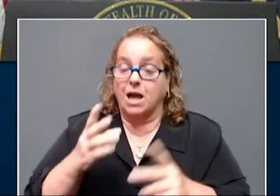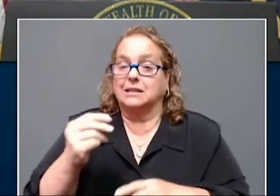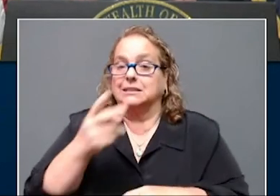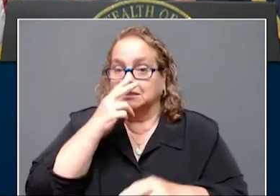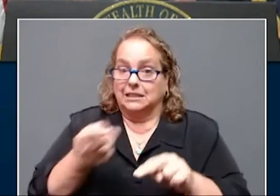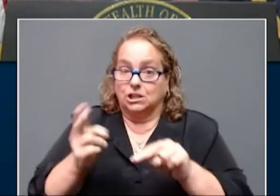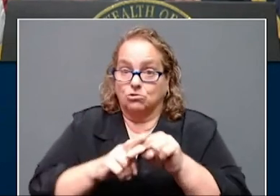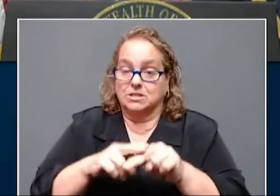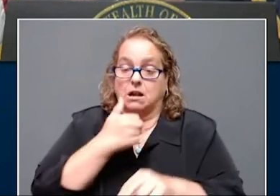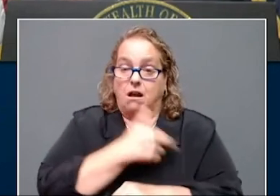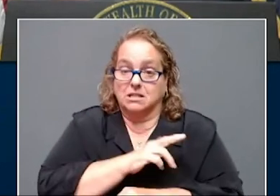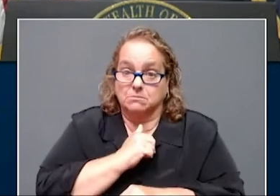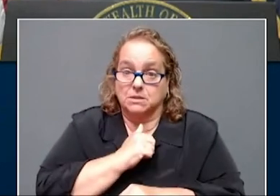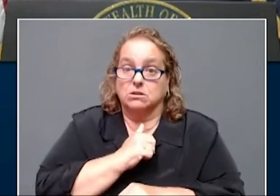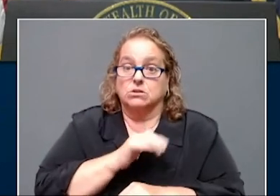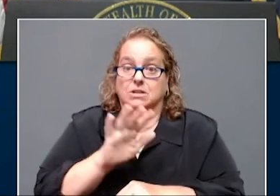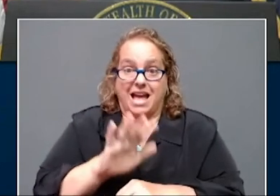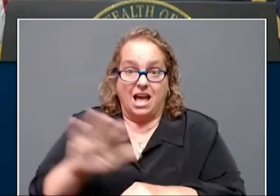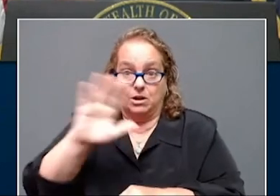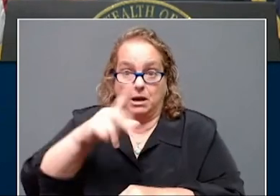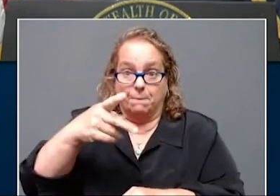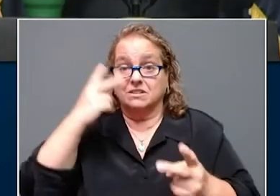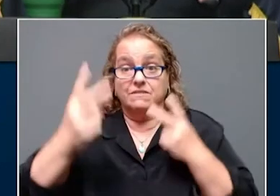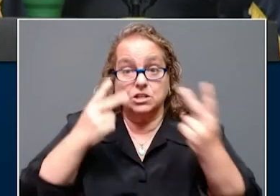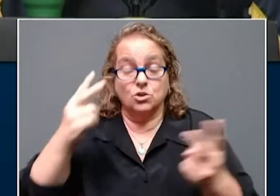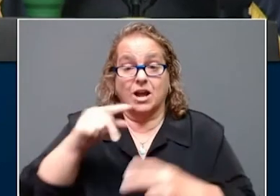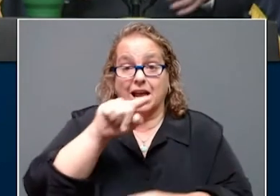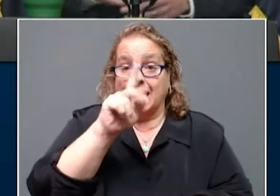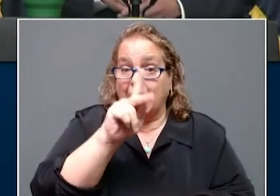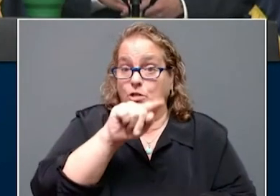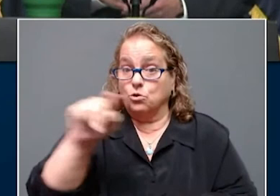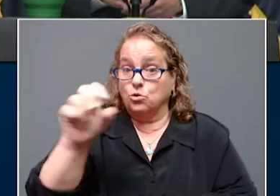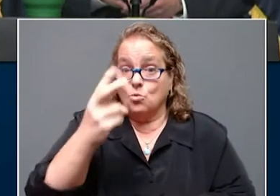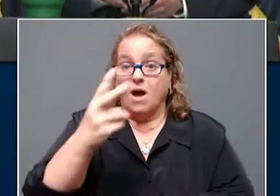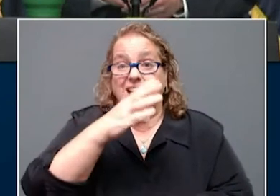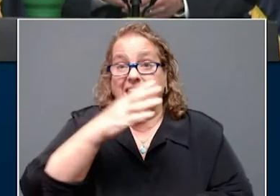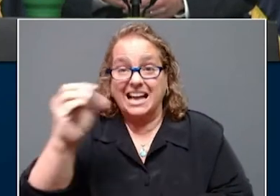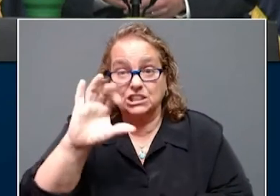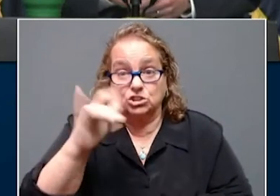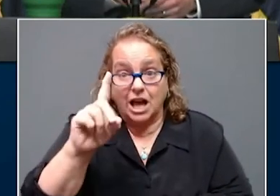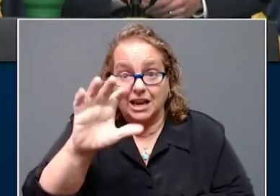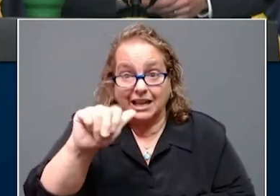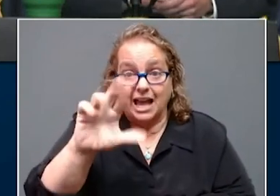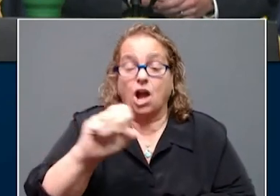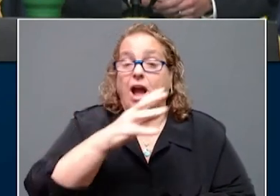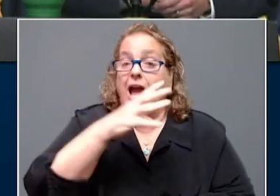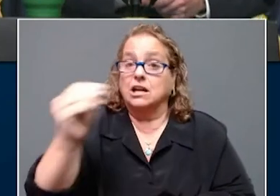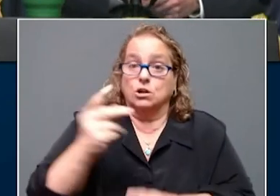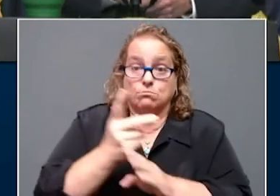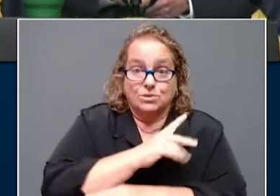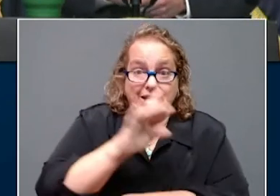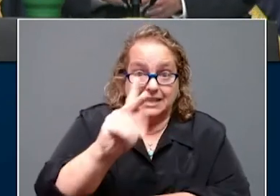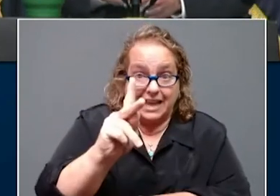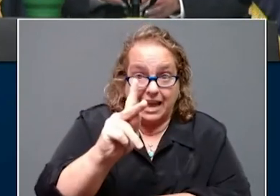a mask requirement in the younger population. The governor's order will take effect immediately. The governor's take effect immediately.